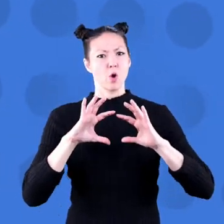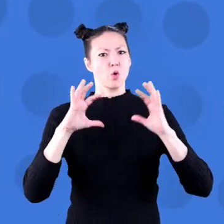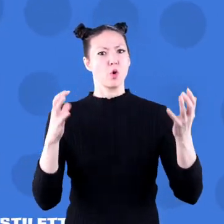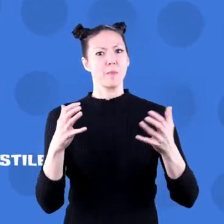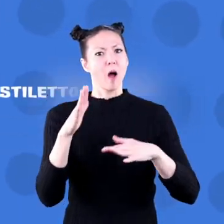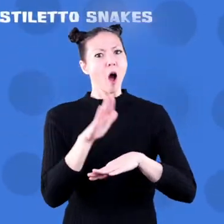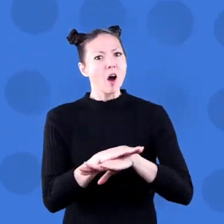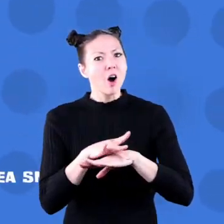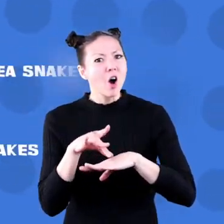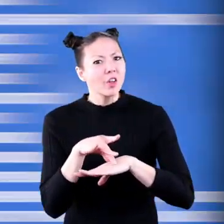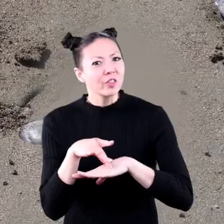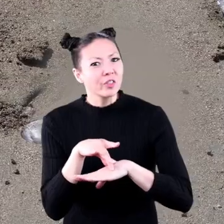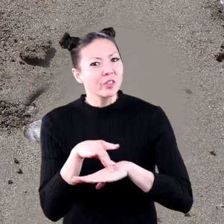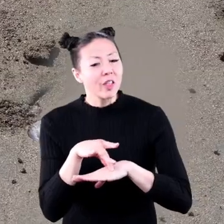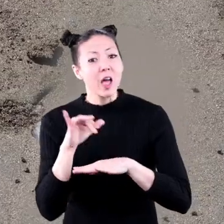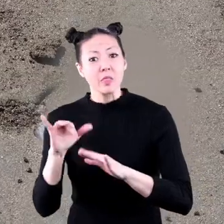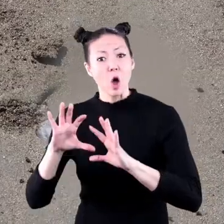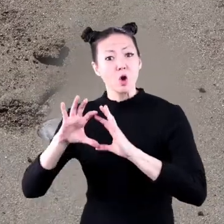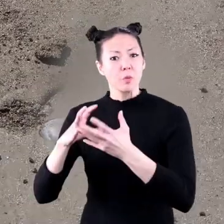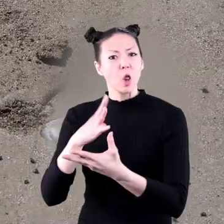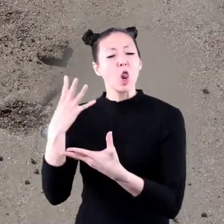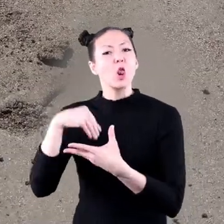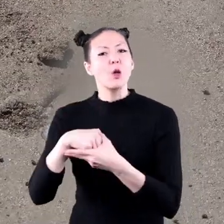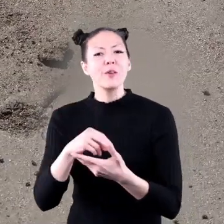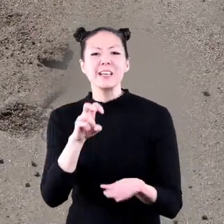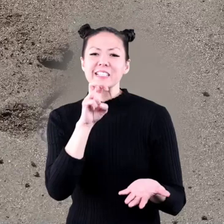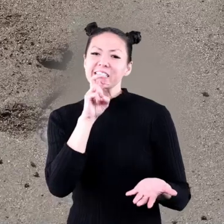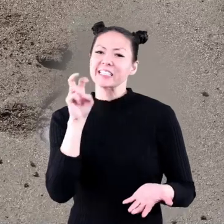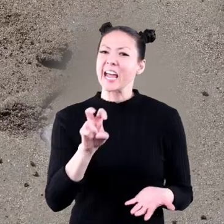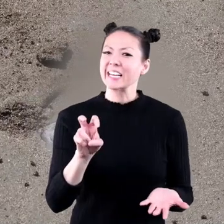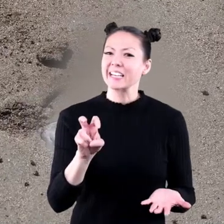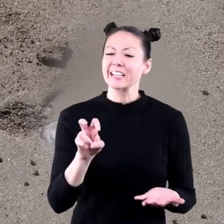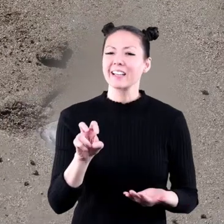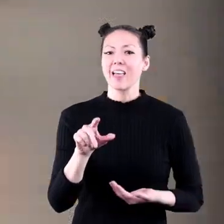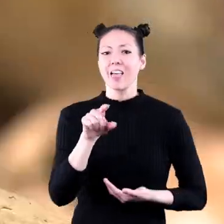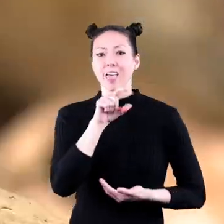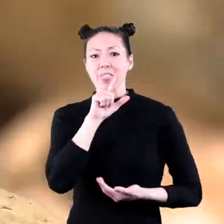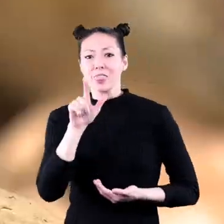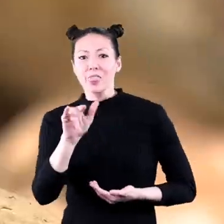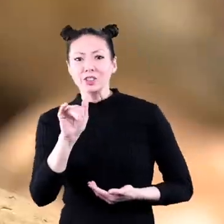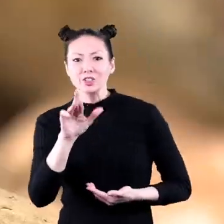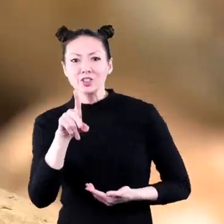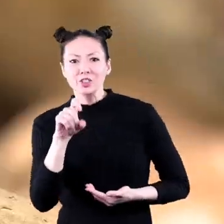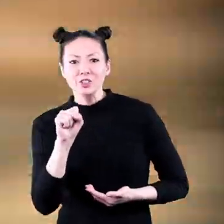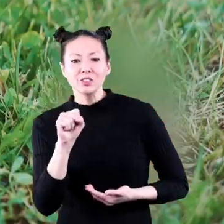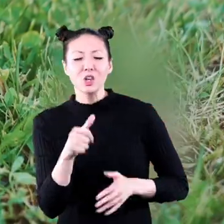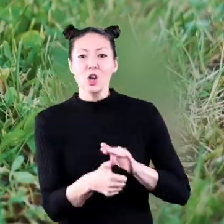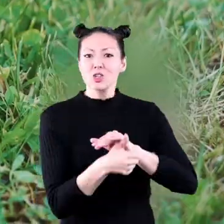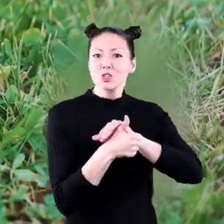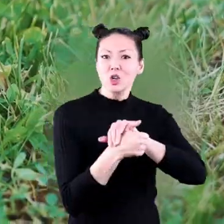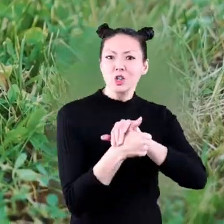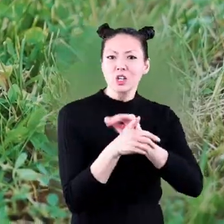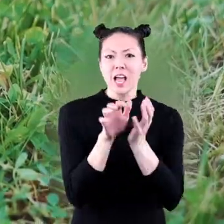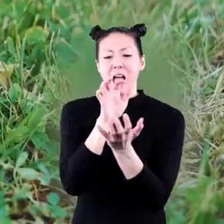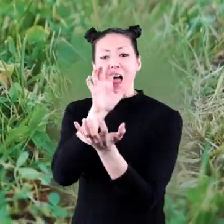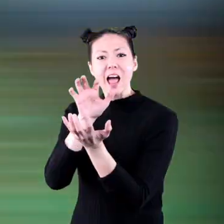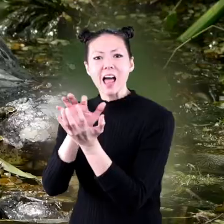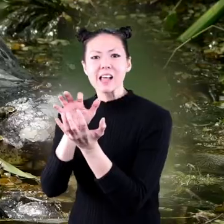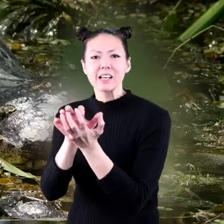groups on Earth. This group includes snakes, lizards, turtles,